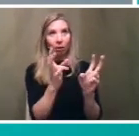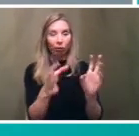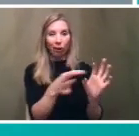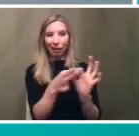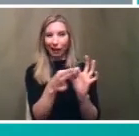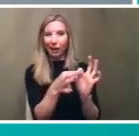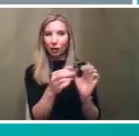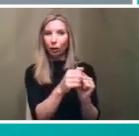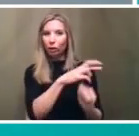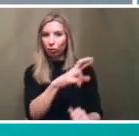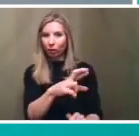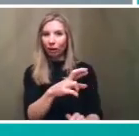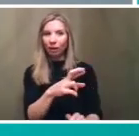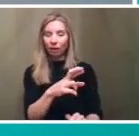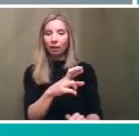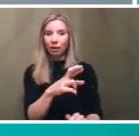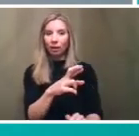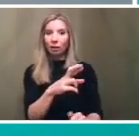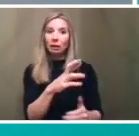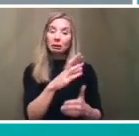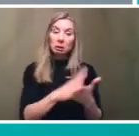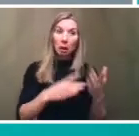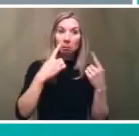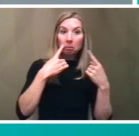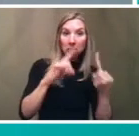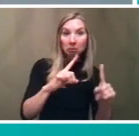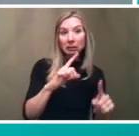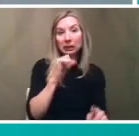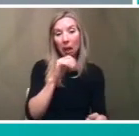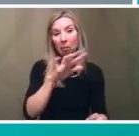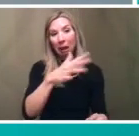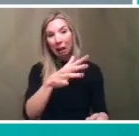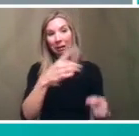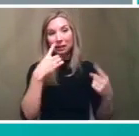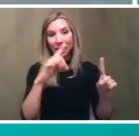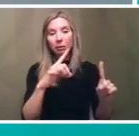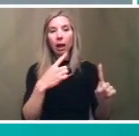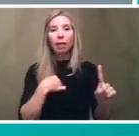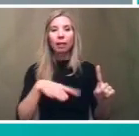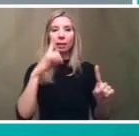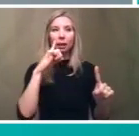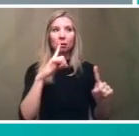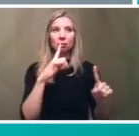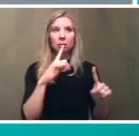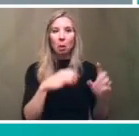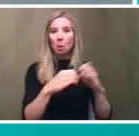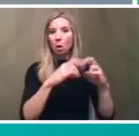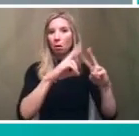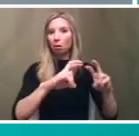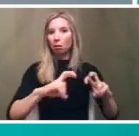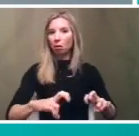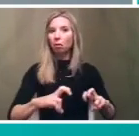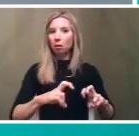think those are you know we have some are successful some aren't as successful but that is something i think worth exploring um at certain regional rail